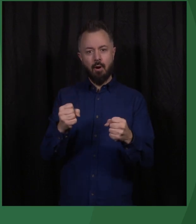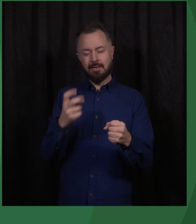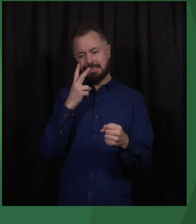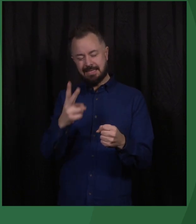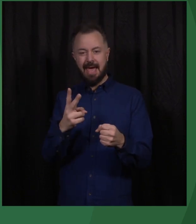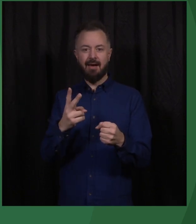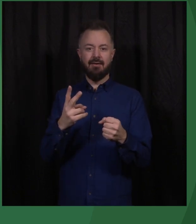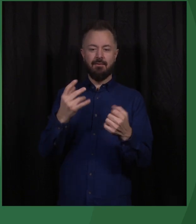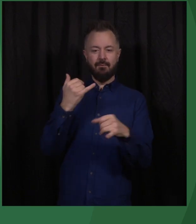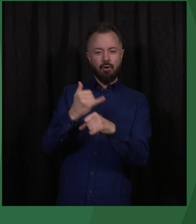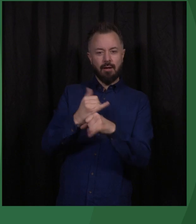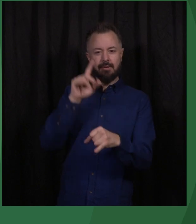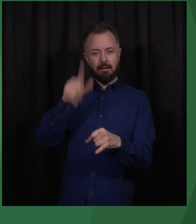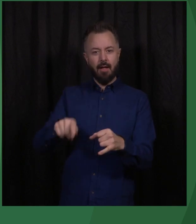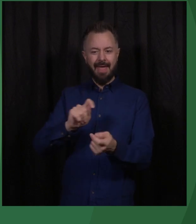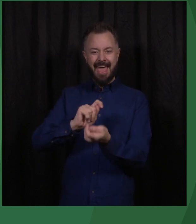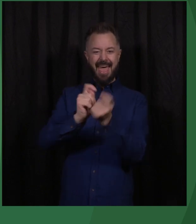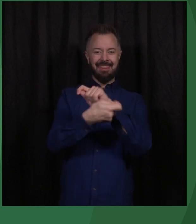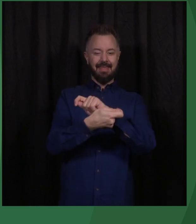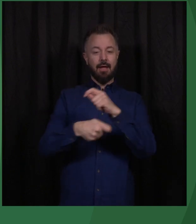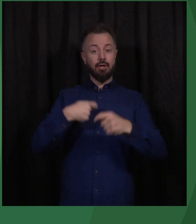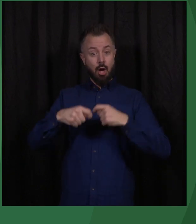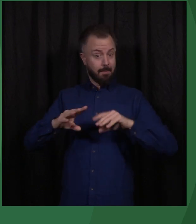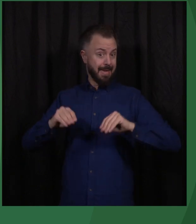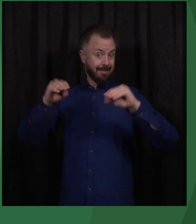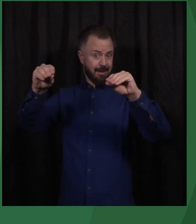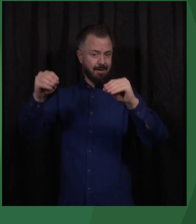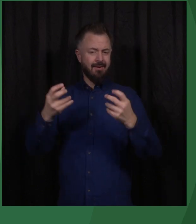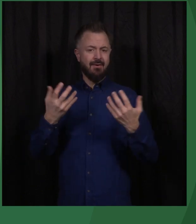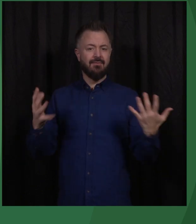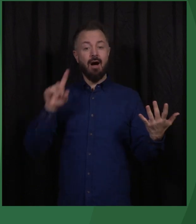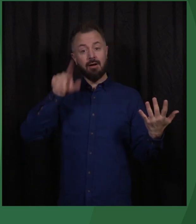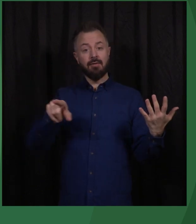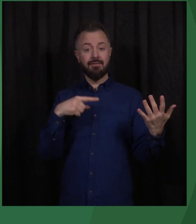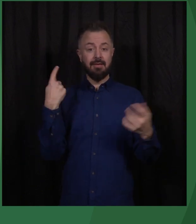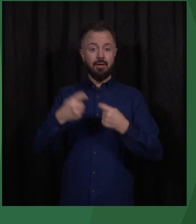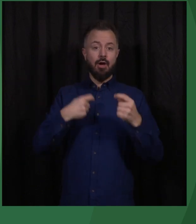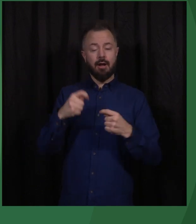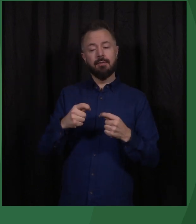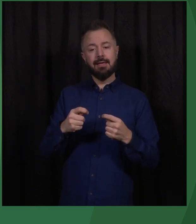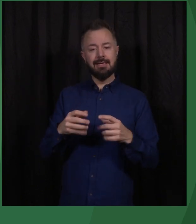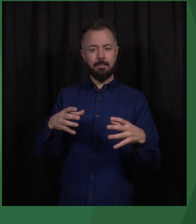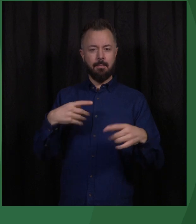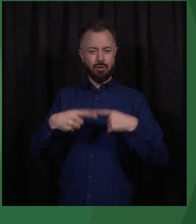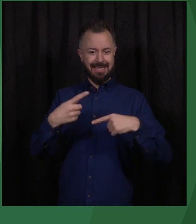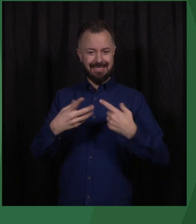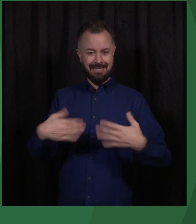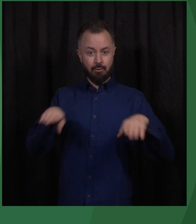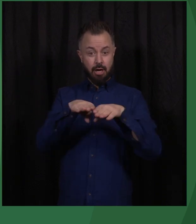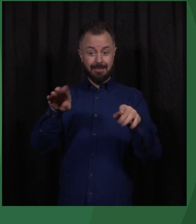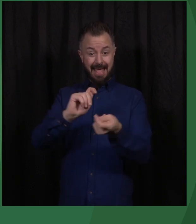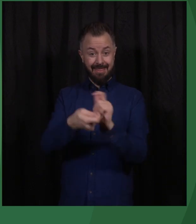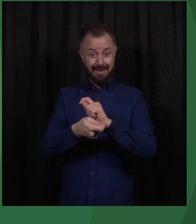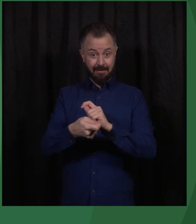reverse this course. What can we do to nurture the process of democratic change?